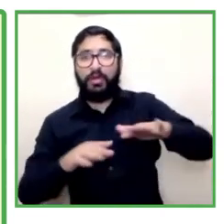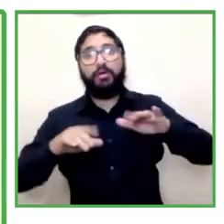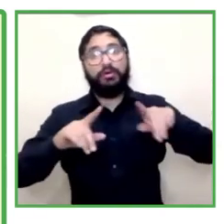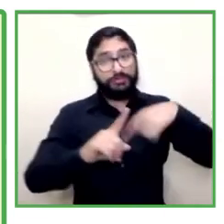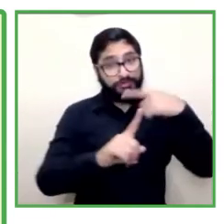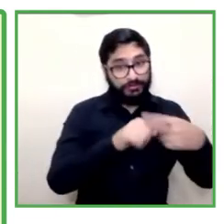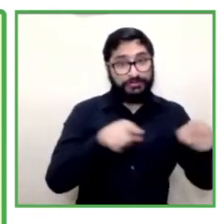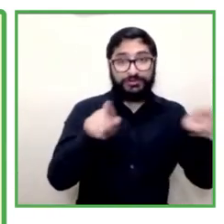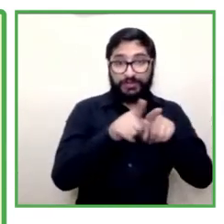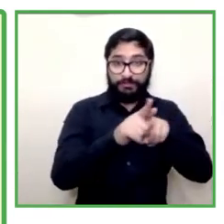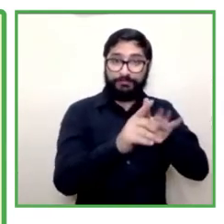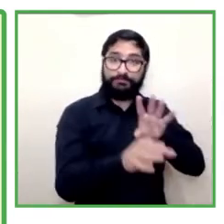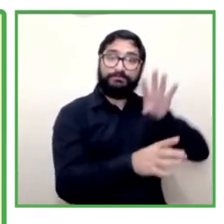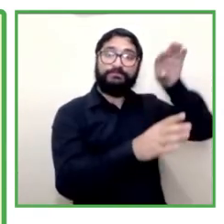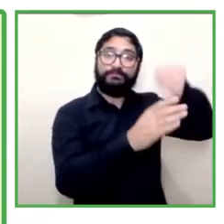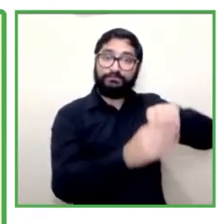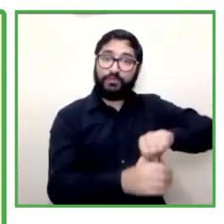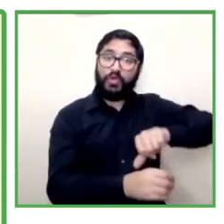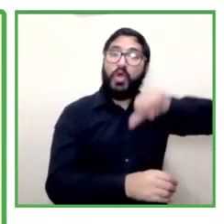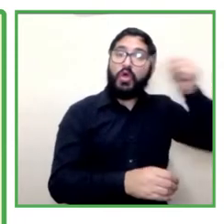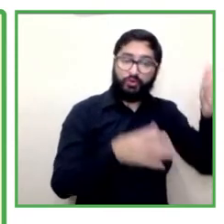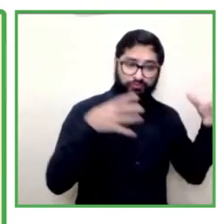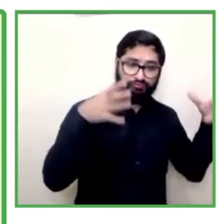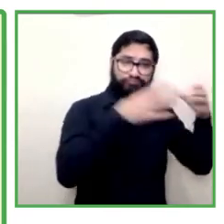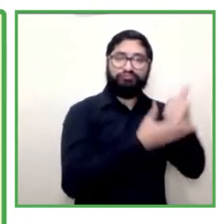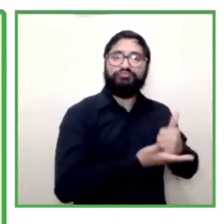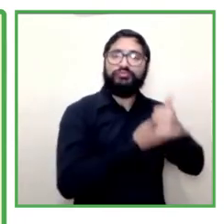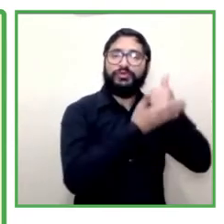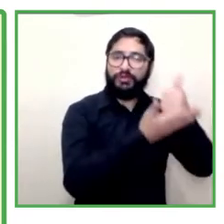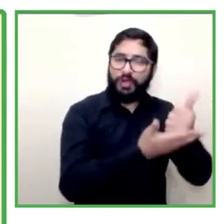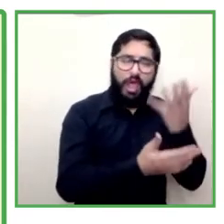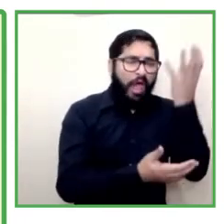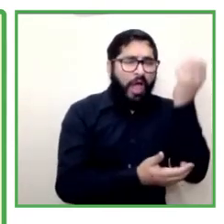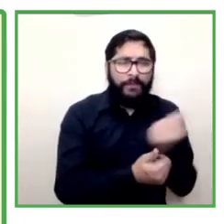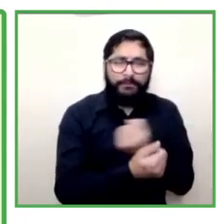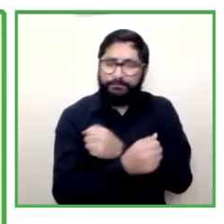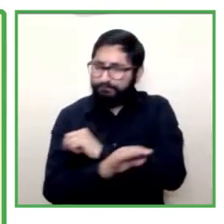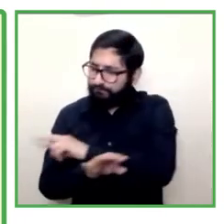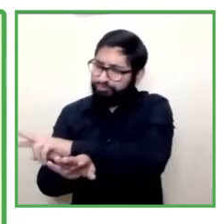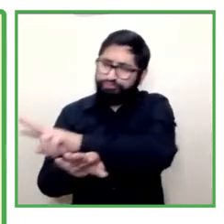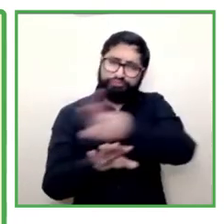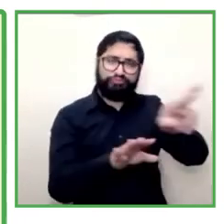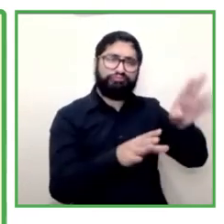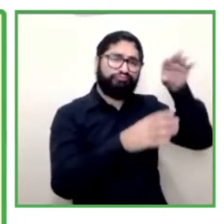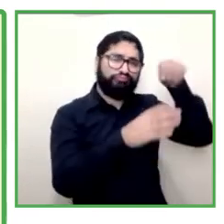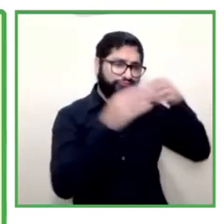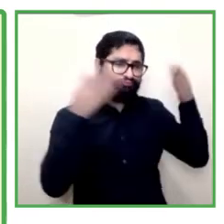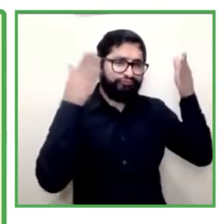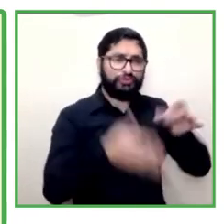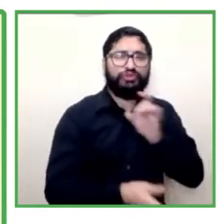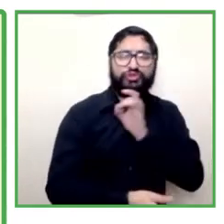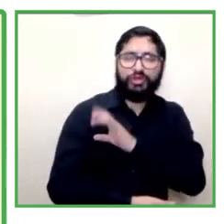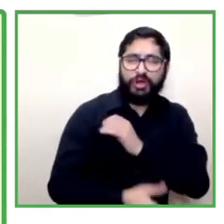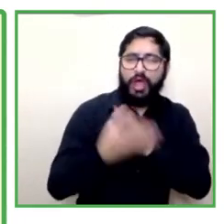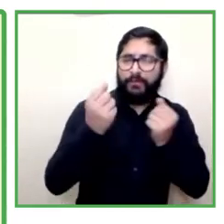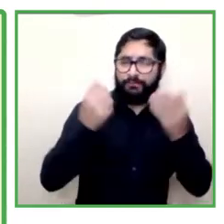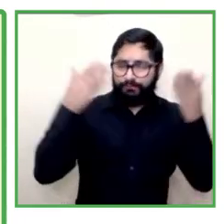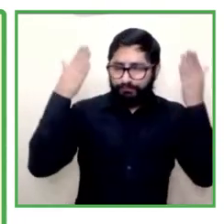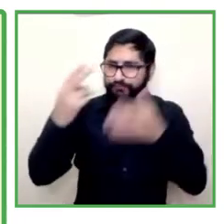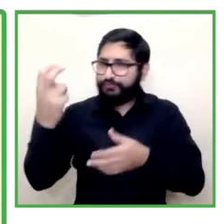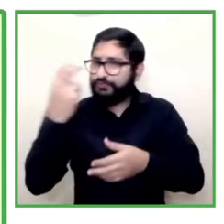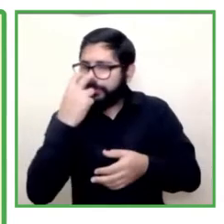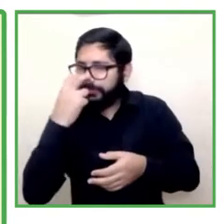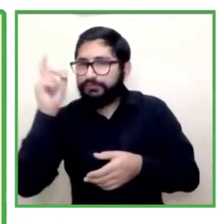part of other inclusive cooperatives and the ones that we have are for people that have